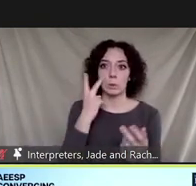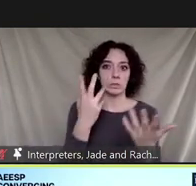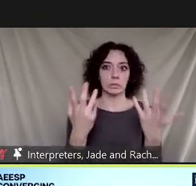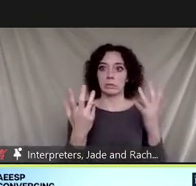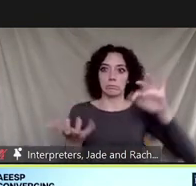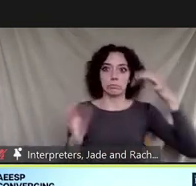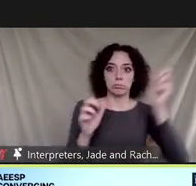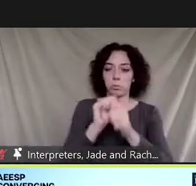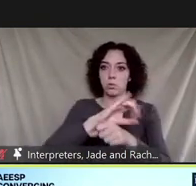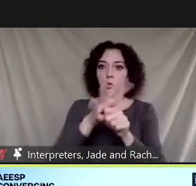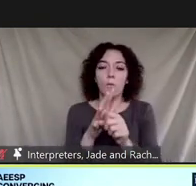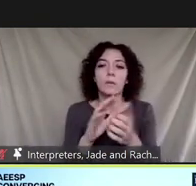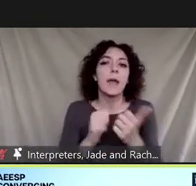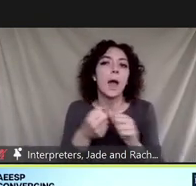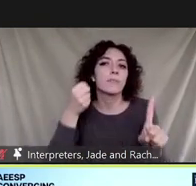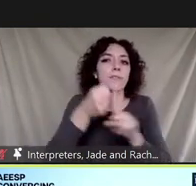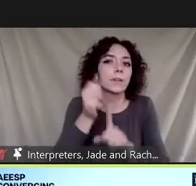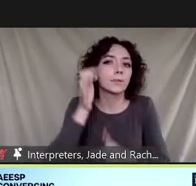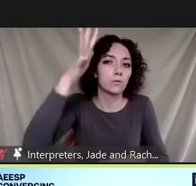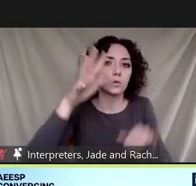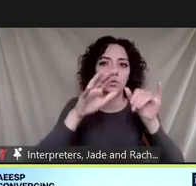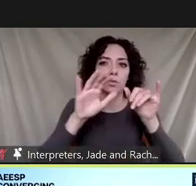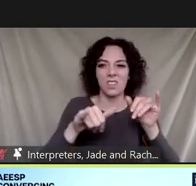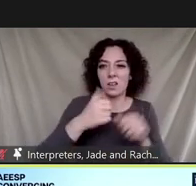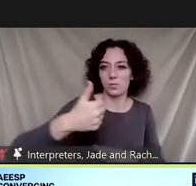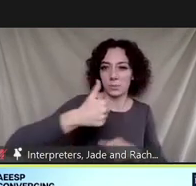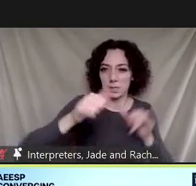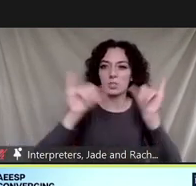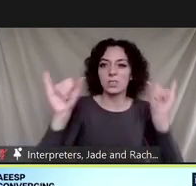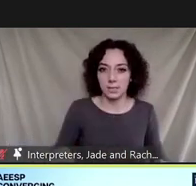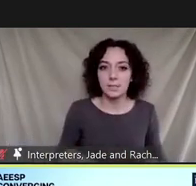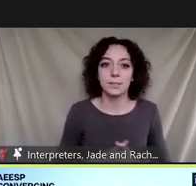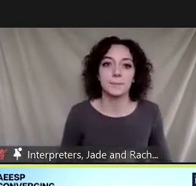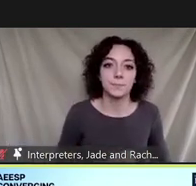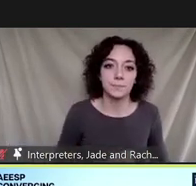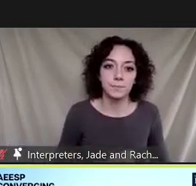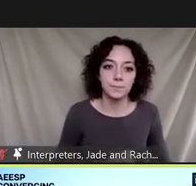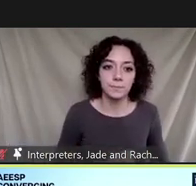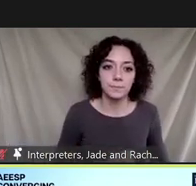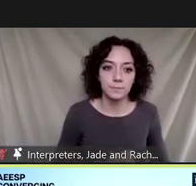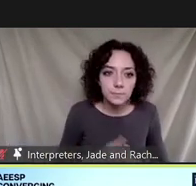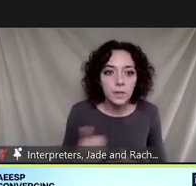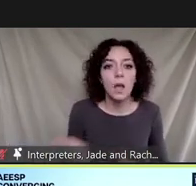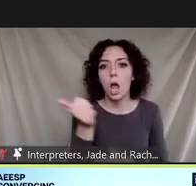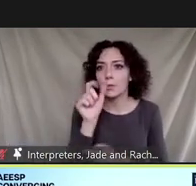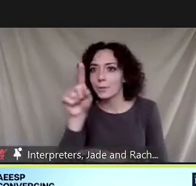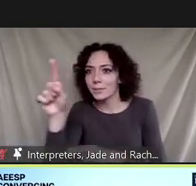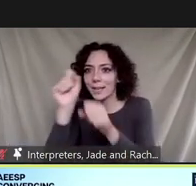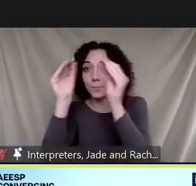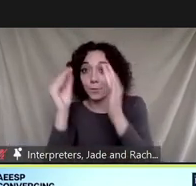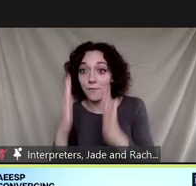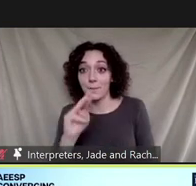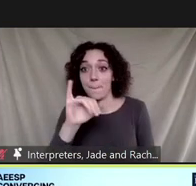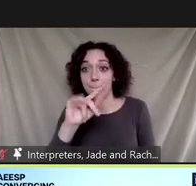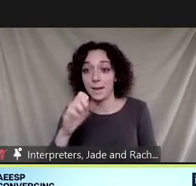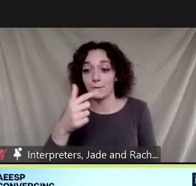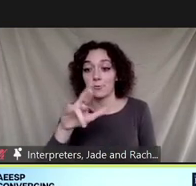thank the great graduate students that i work with and specifically abdullah arfaj who is working on this topic with me and professor mike griffin next